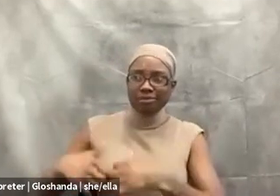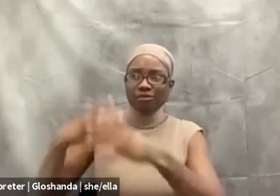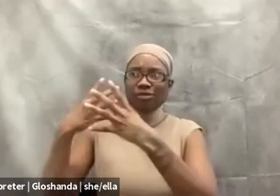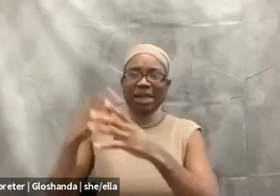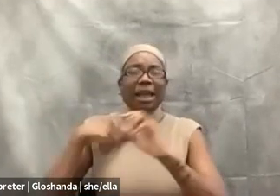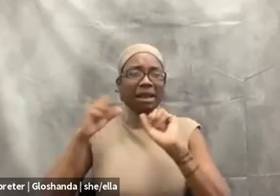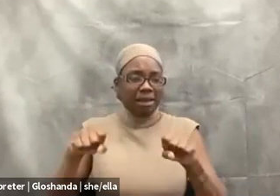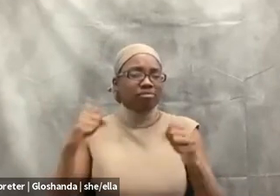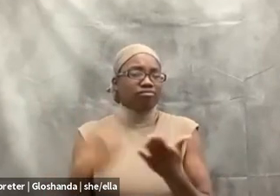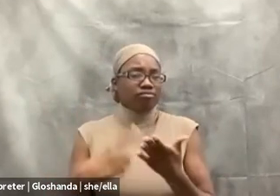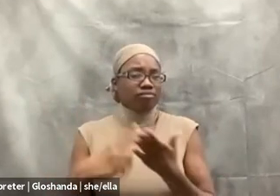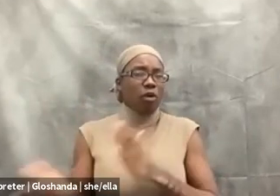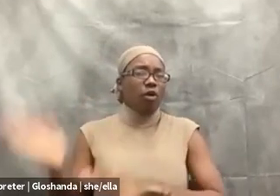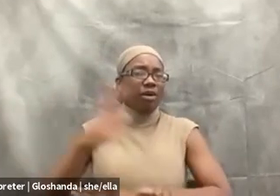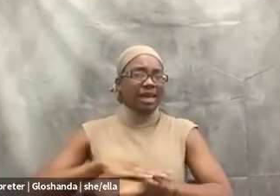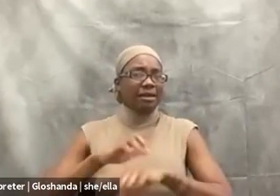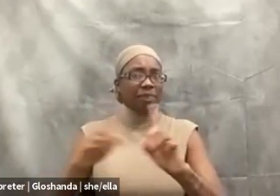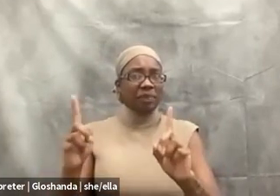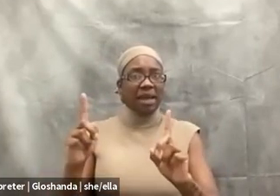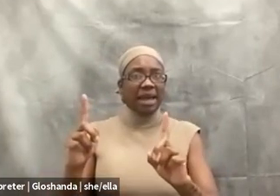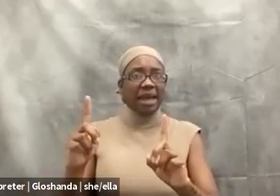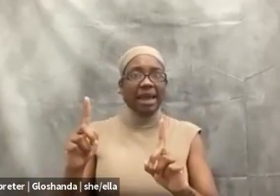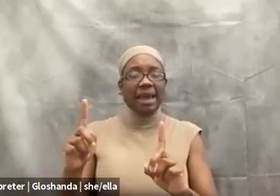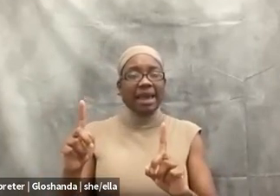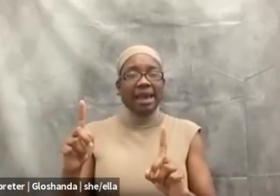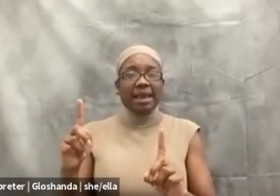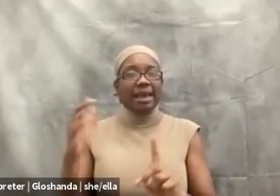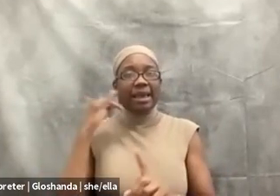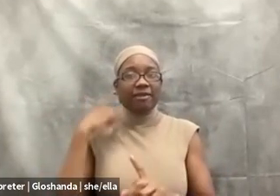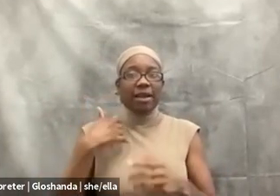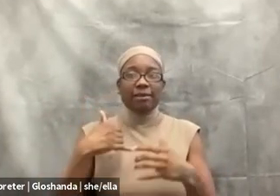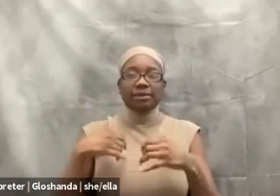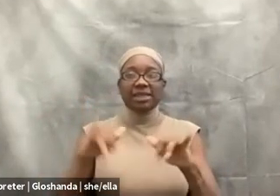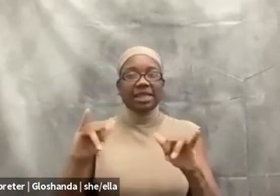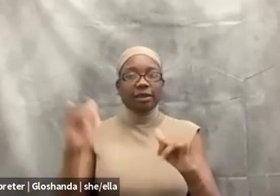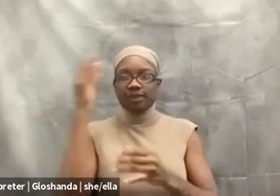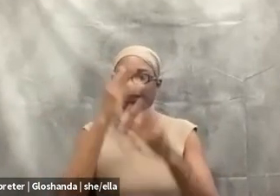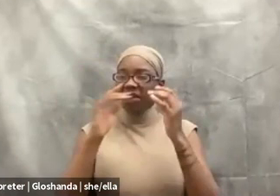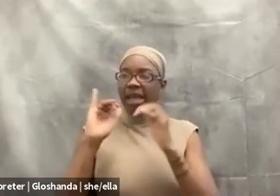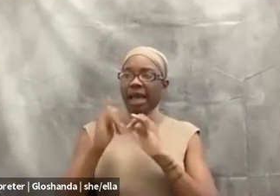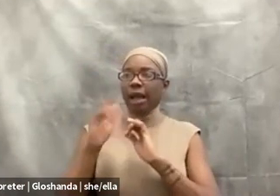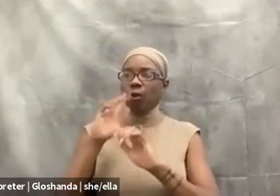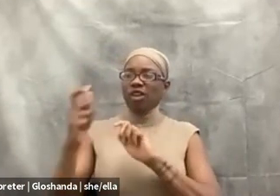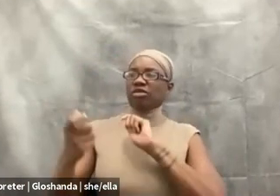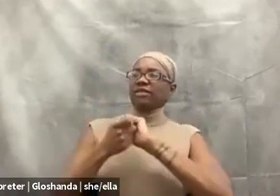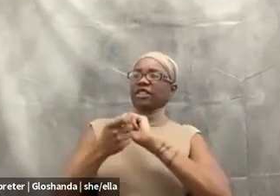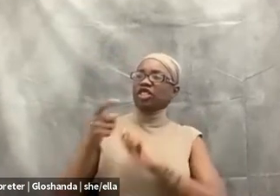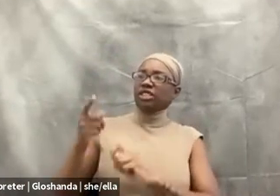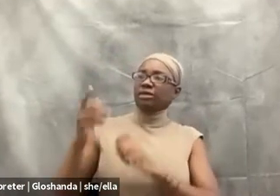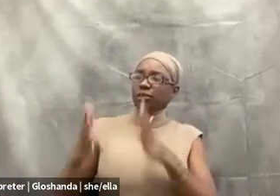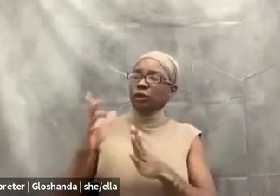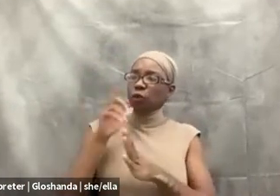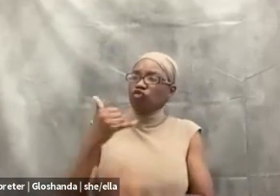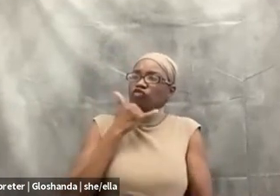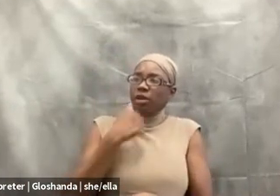I'm in my mind, I'm still thinking of, oh, I, how am I going to get back to that at that person who wronged me? How am I going to, if I still have like this